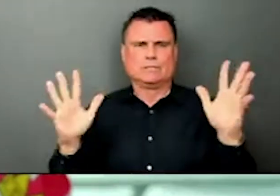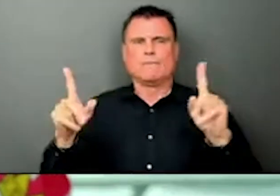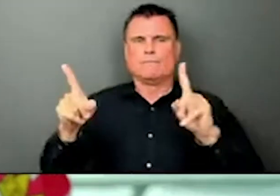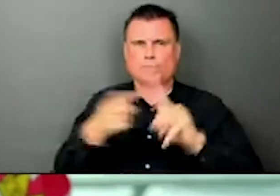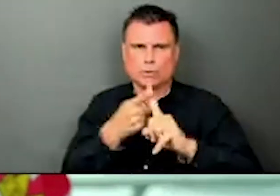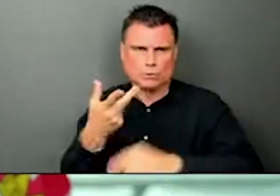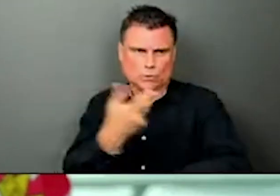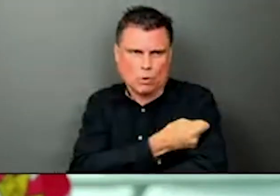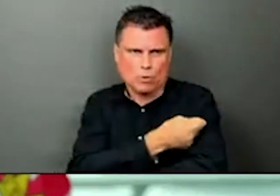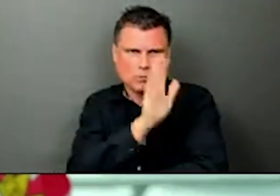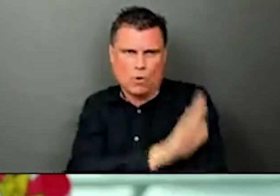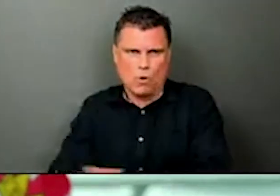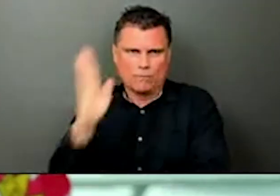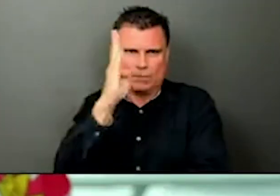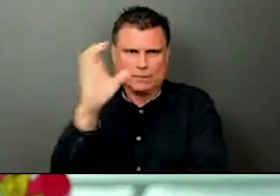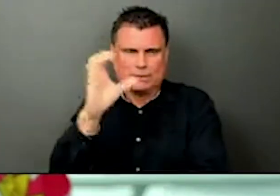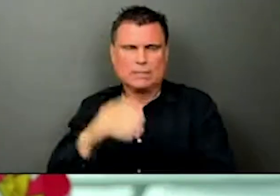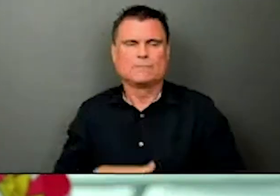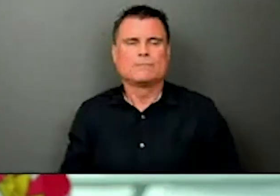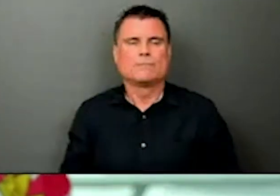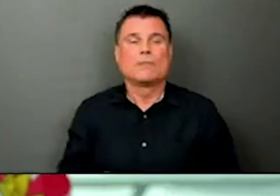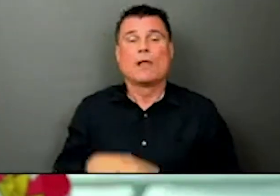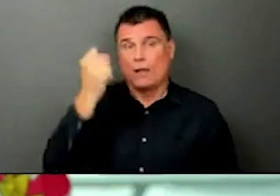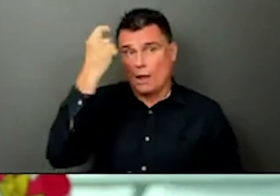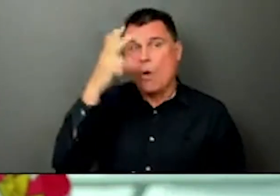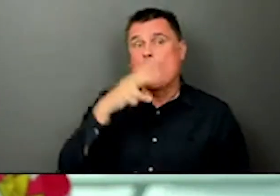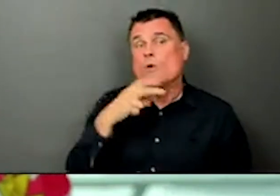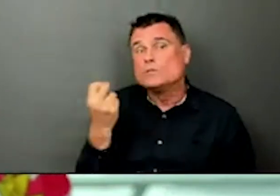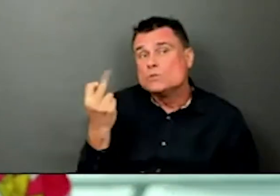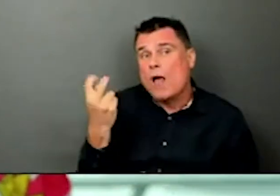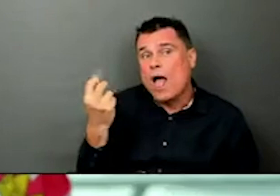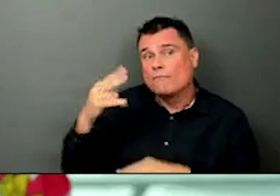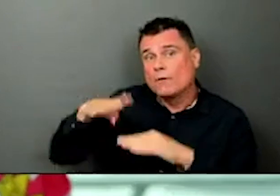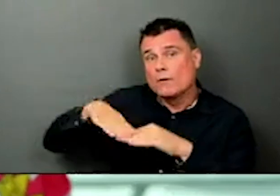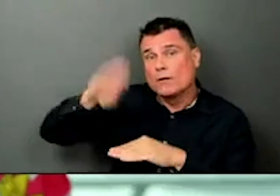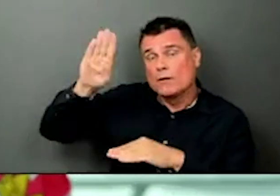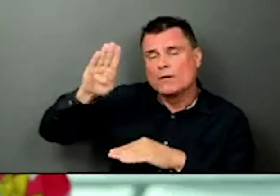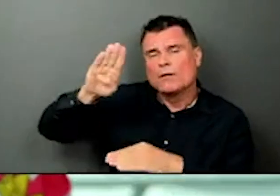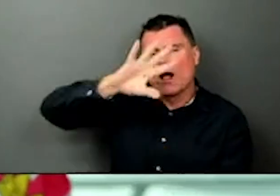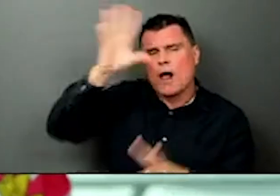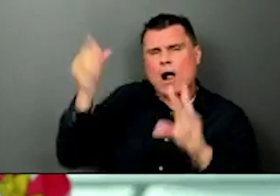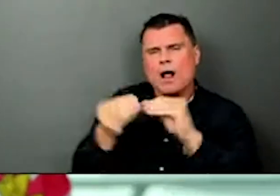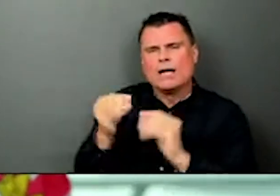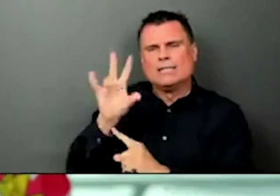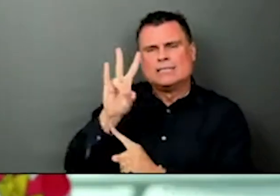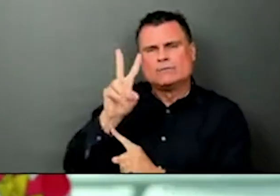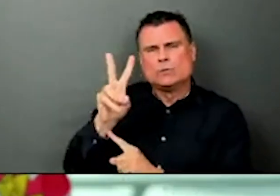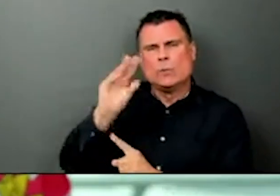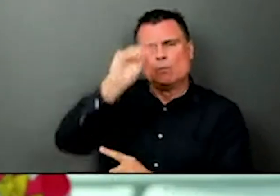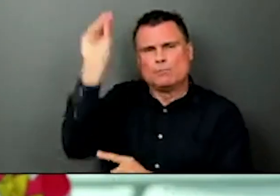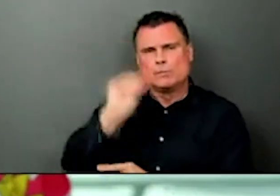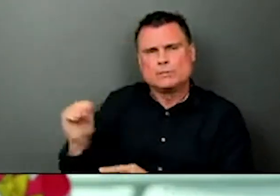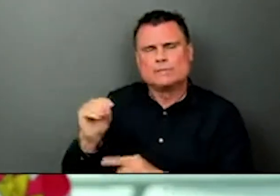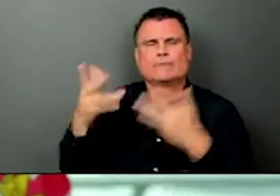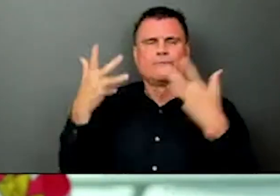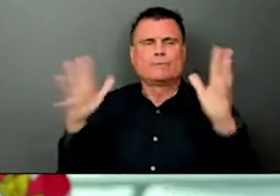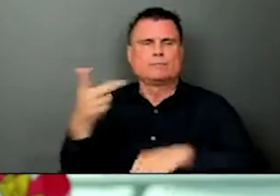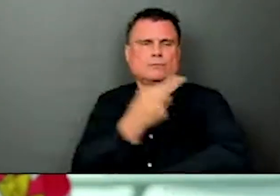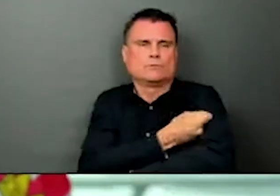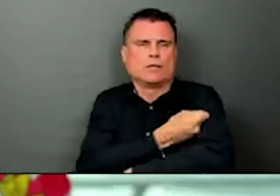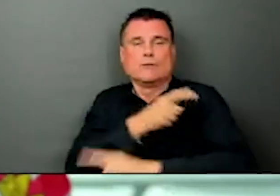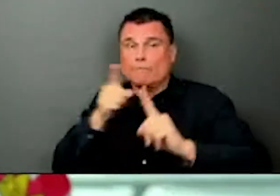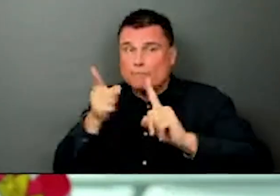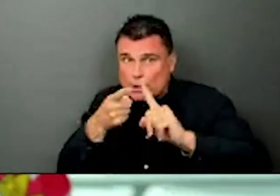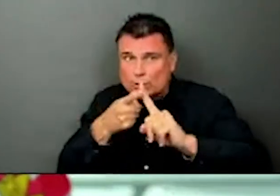% of all eligible British Columbians, so everyone over 12, has received their first dose of vaccine. This includes 39%